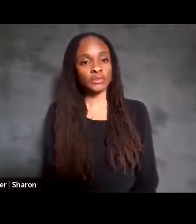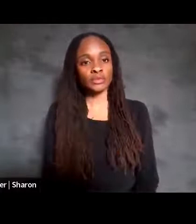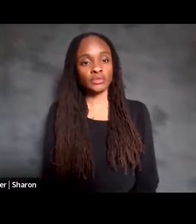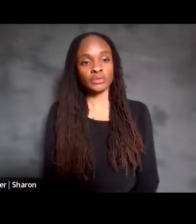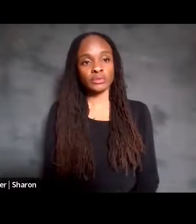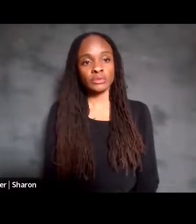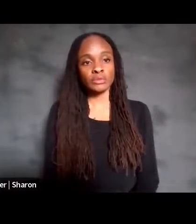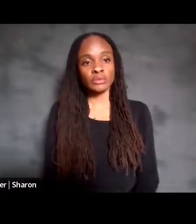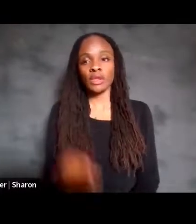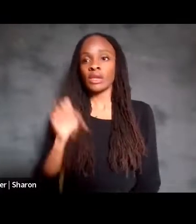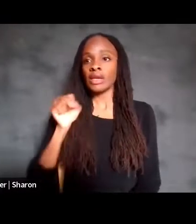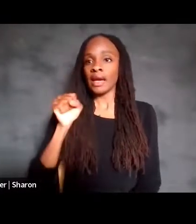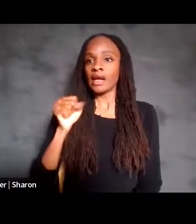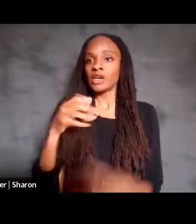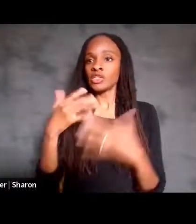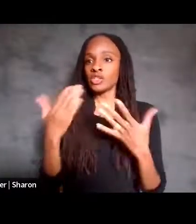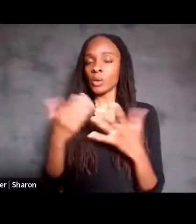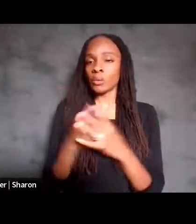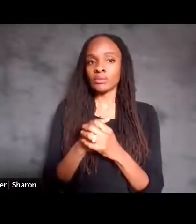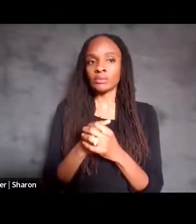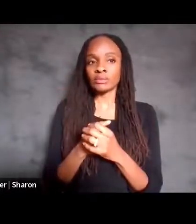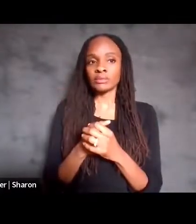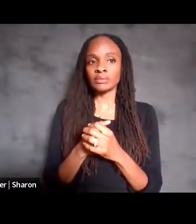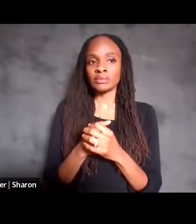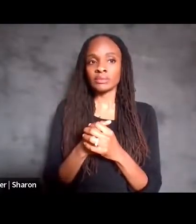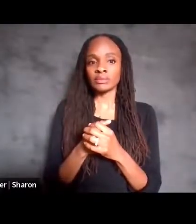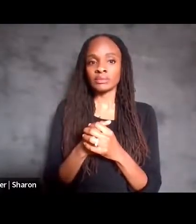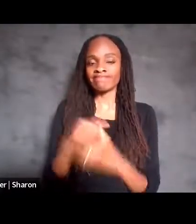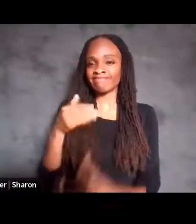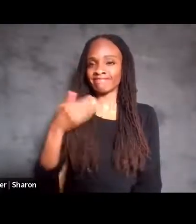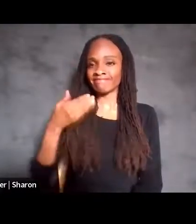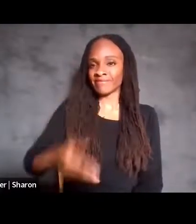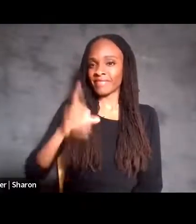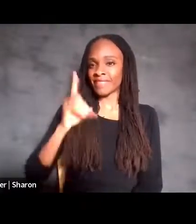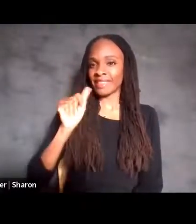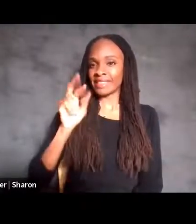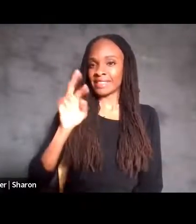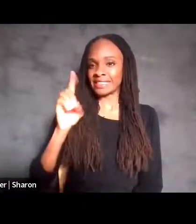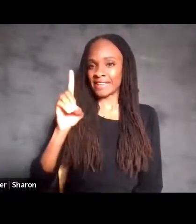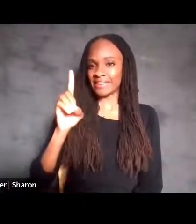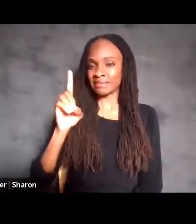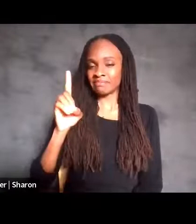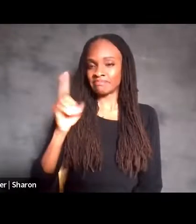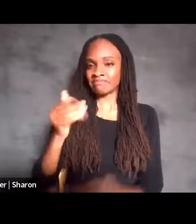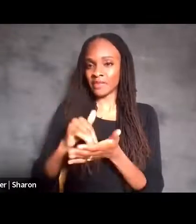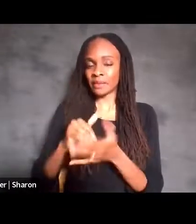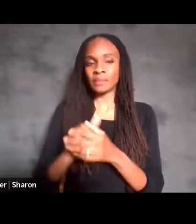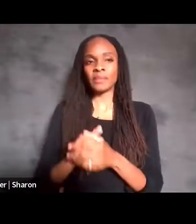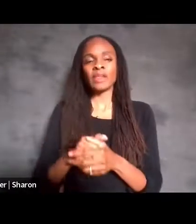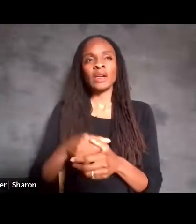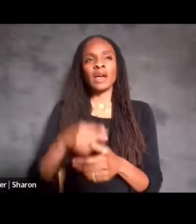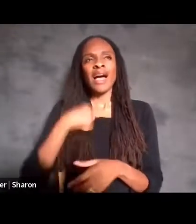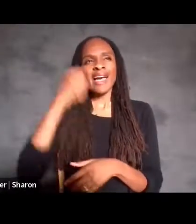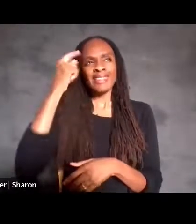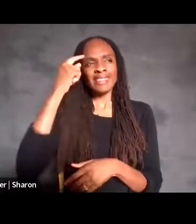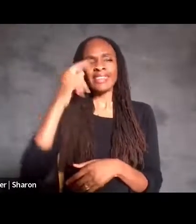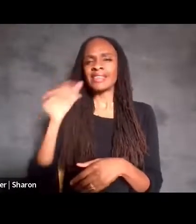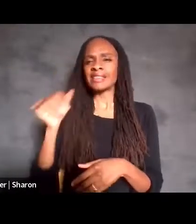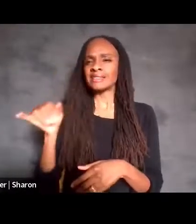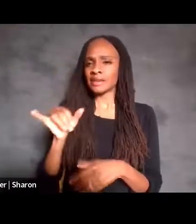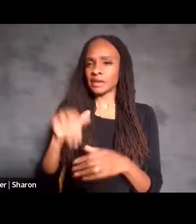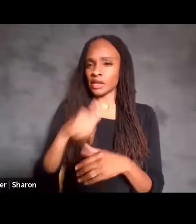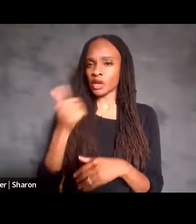Yeah. So this is David again. I think that there's, again, similar to the other question, there's not